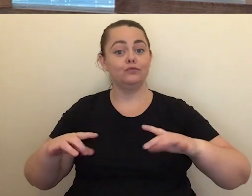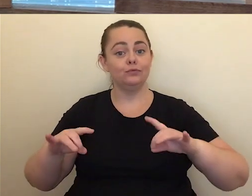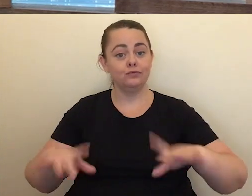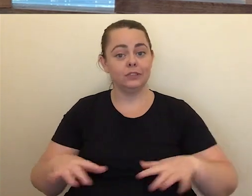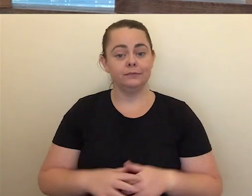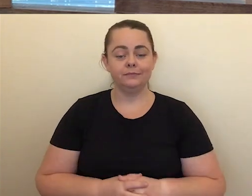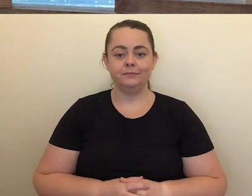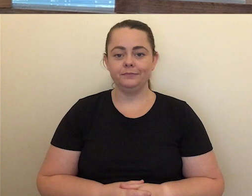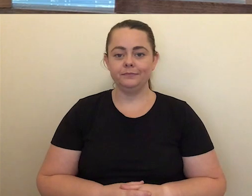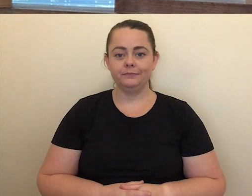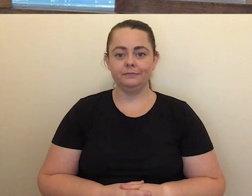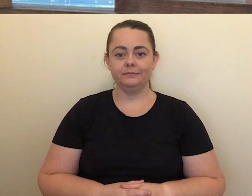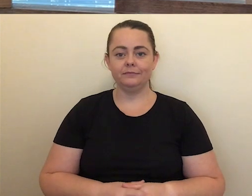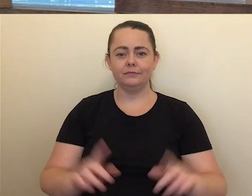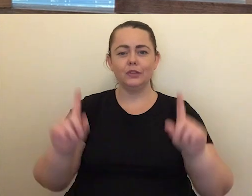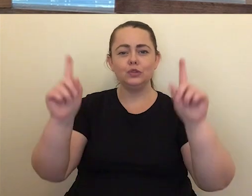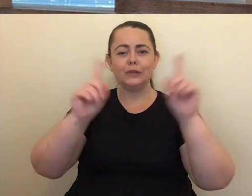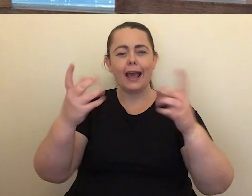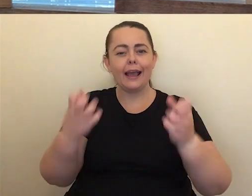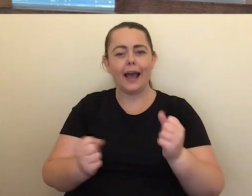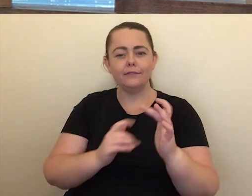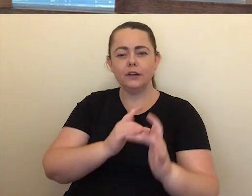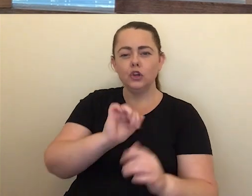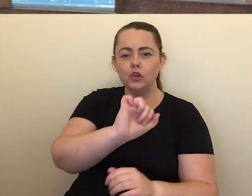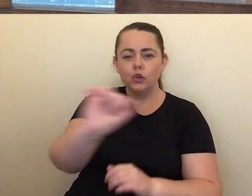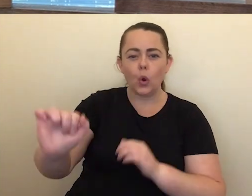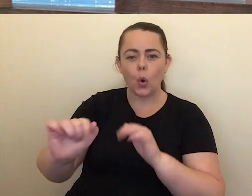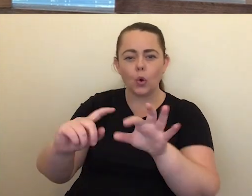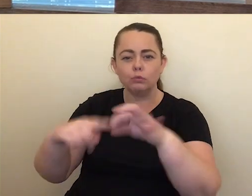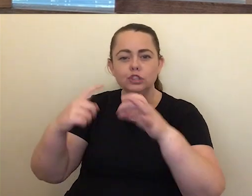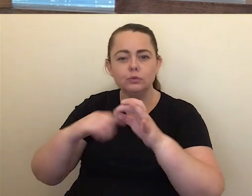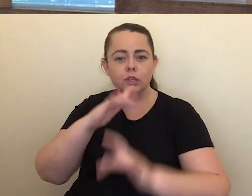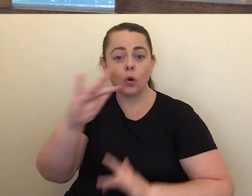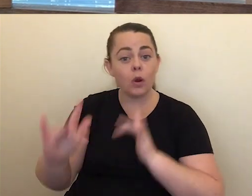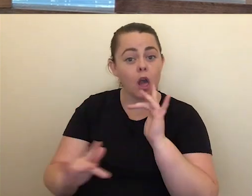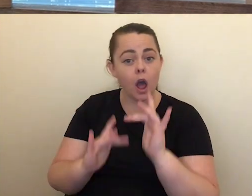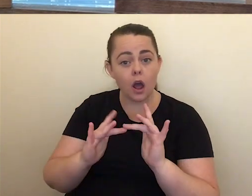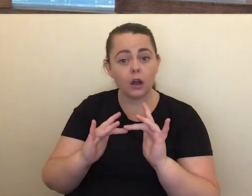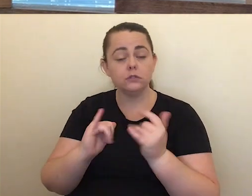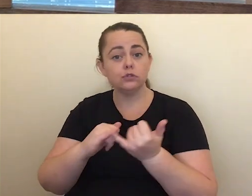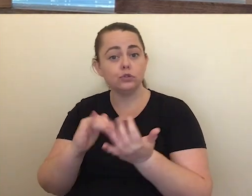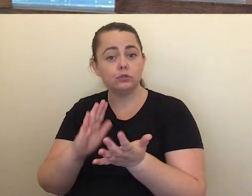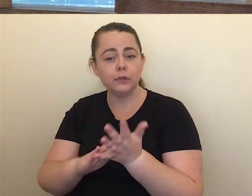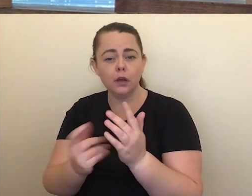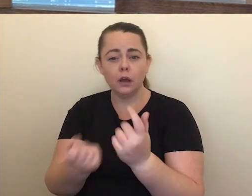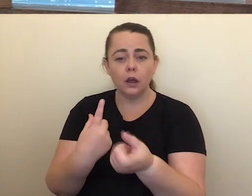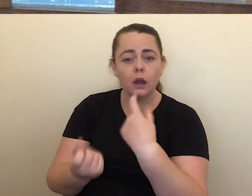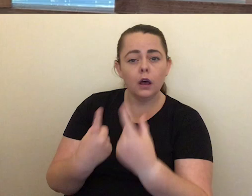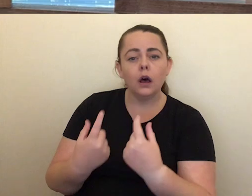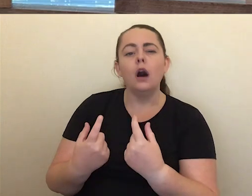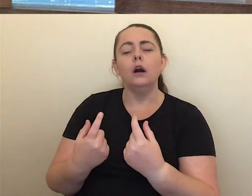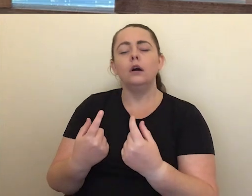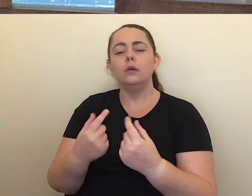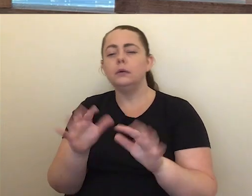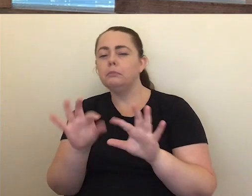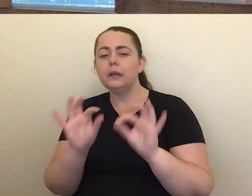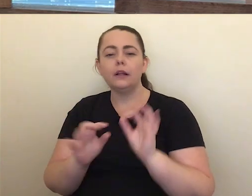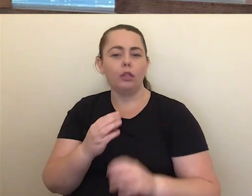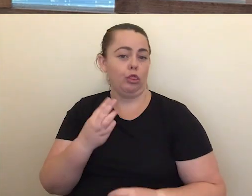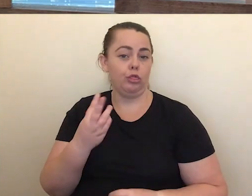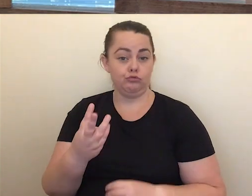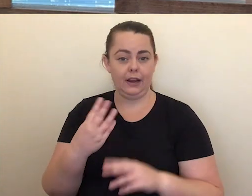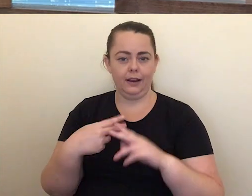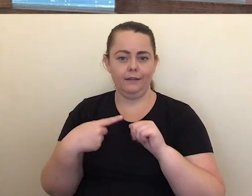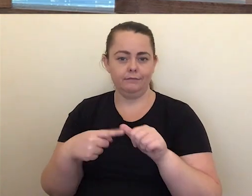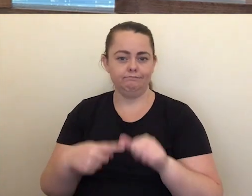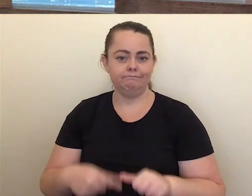going to address some of your questions, the top three questions that we're seeing on our social media channels, but first I'd like to start by giving a shout